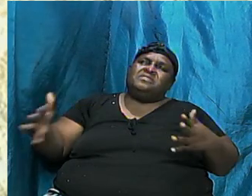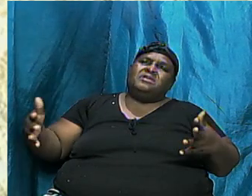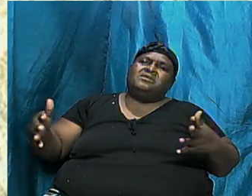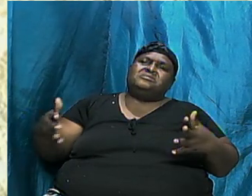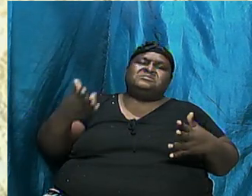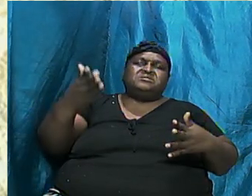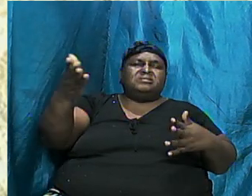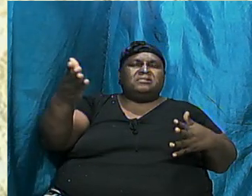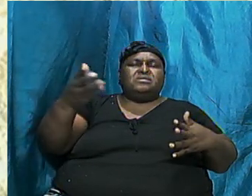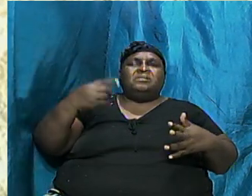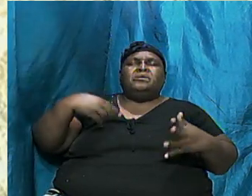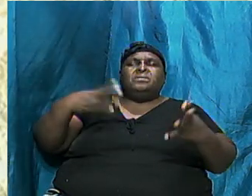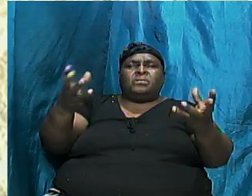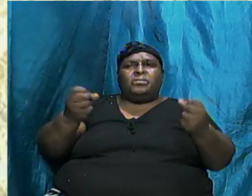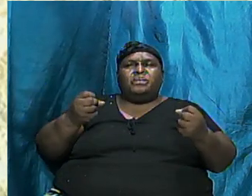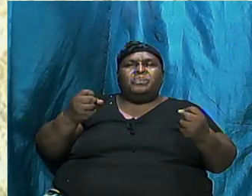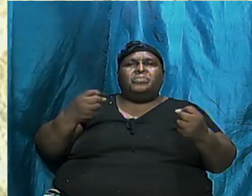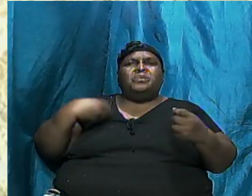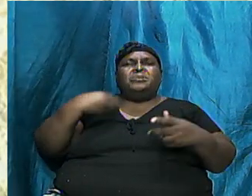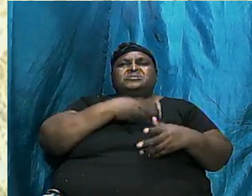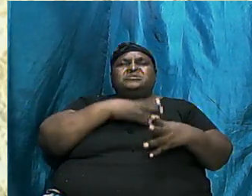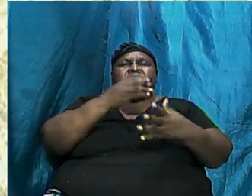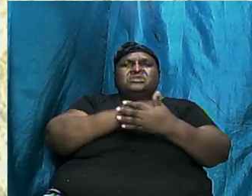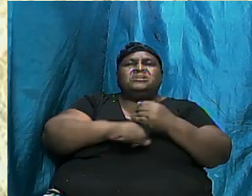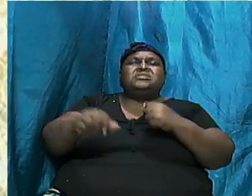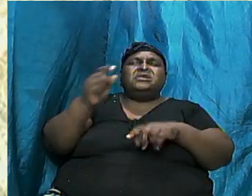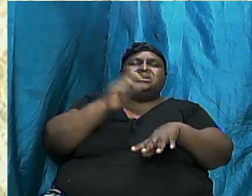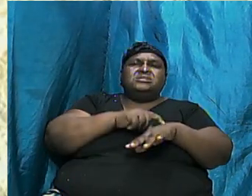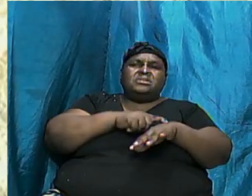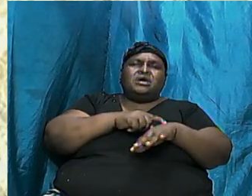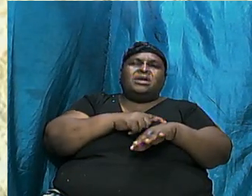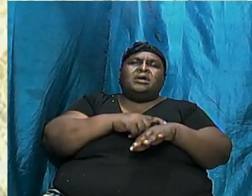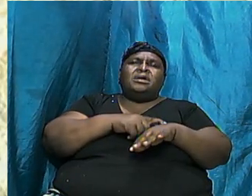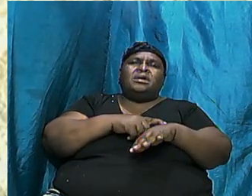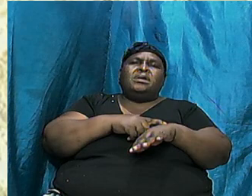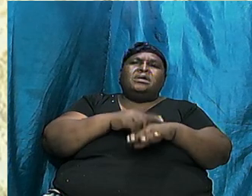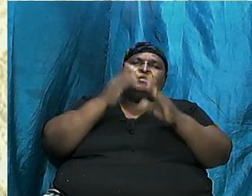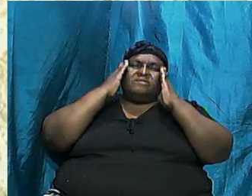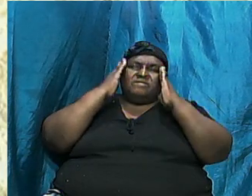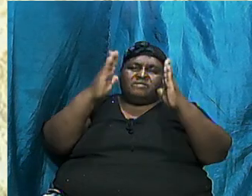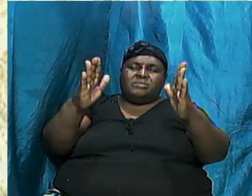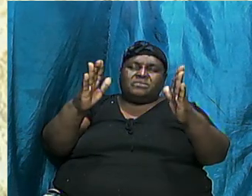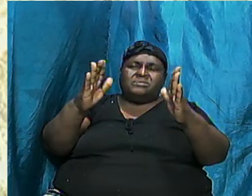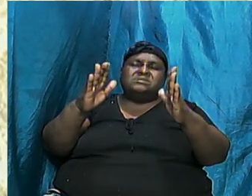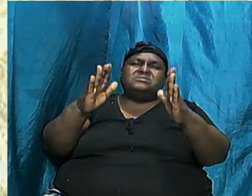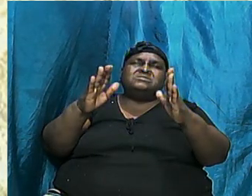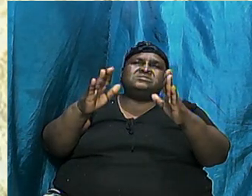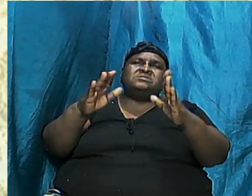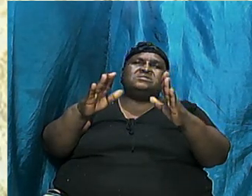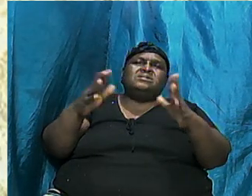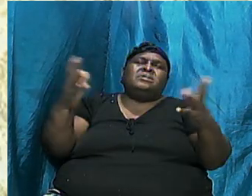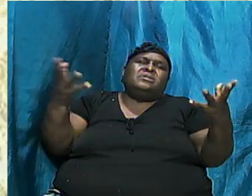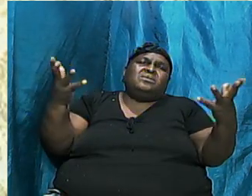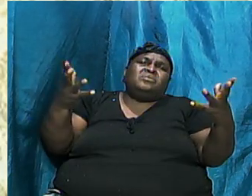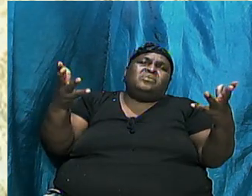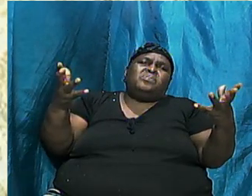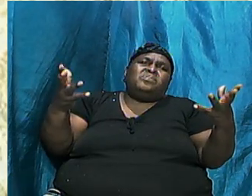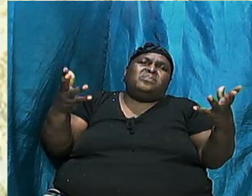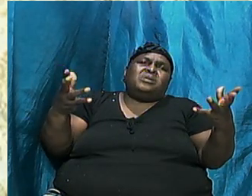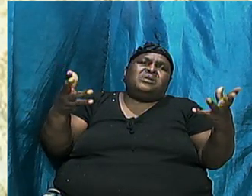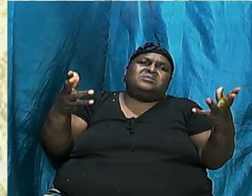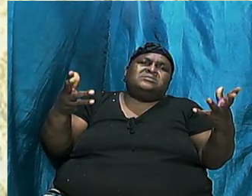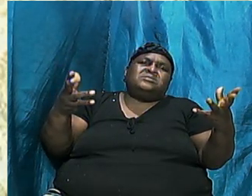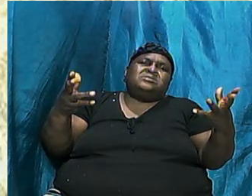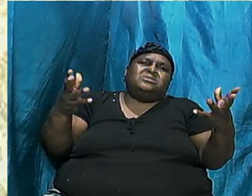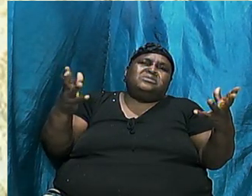There We Want Us To Take The Time Out We Want Us To Focus On What We Can Extract